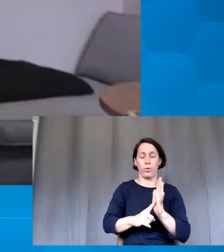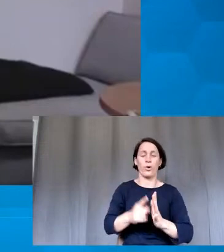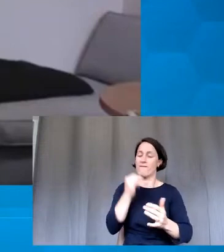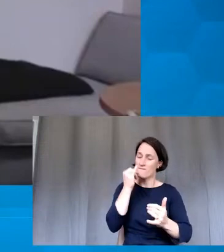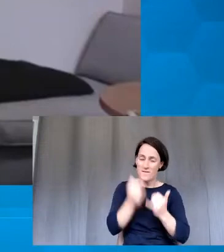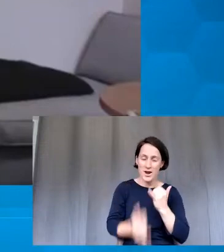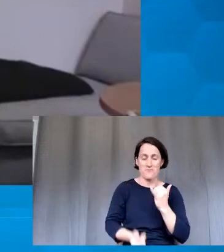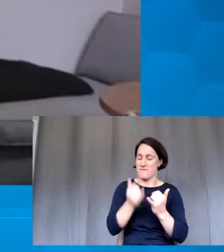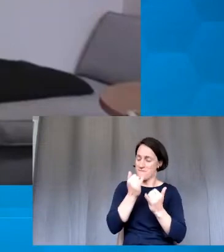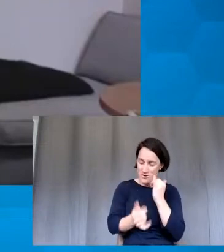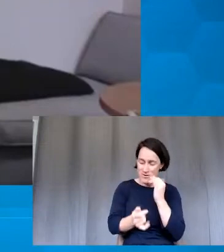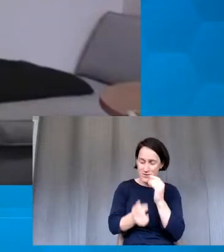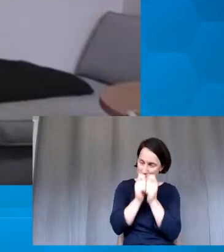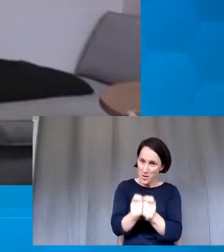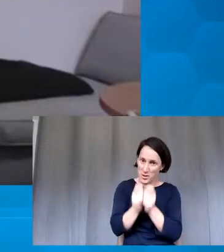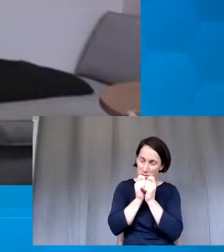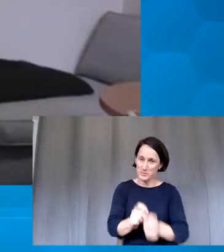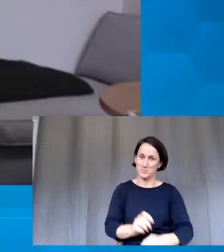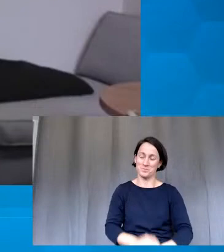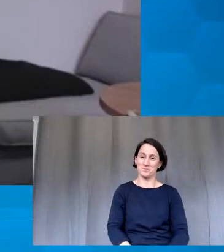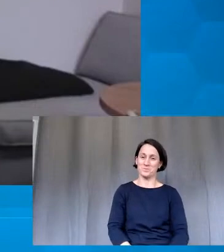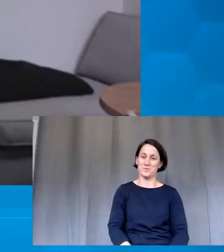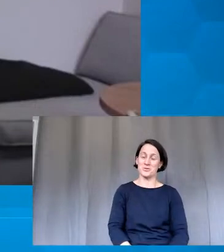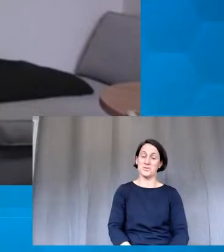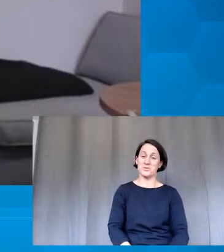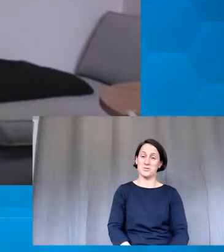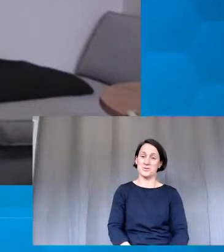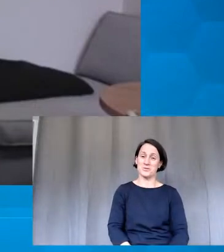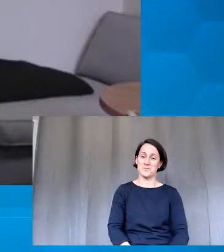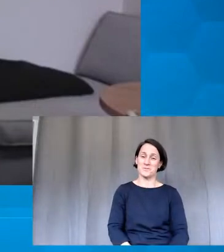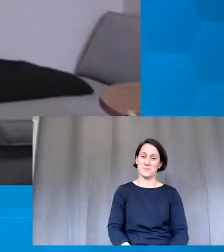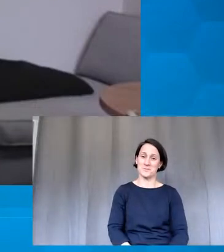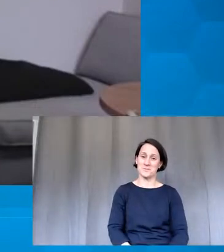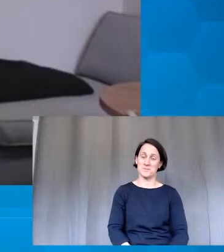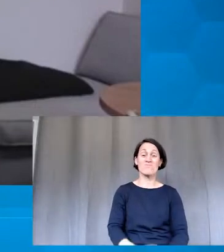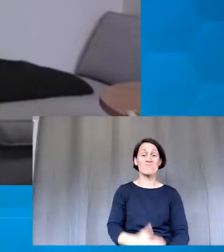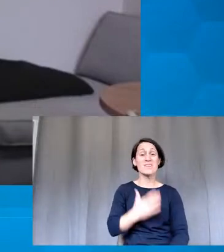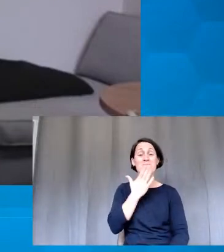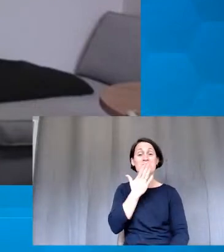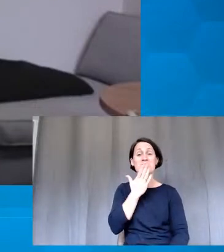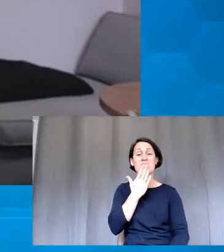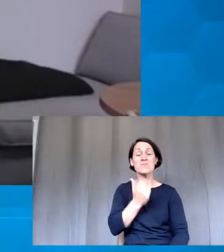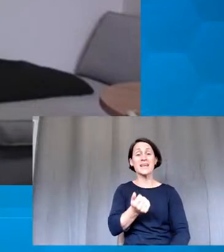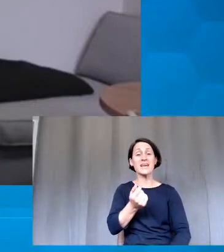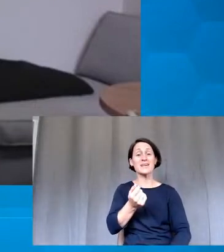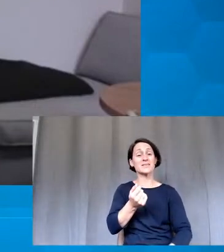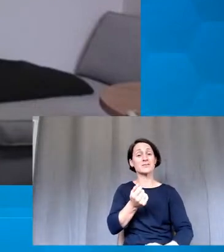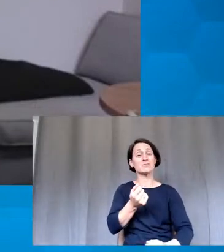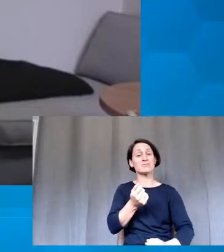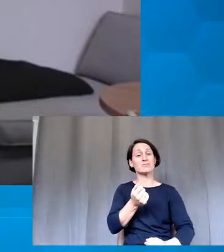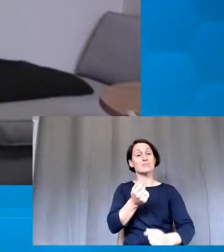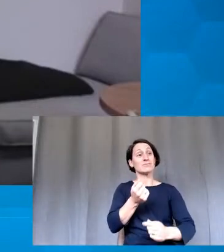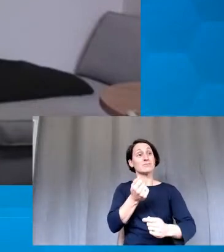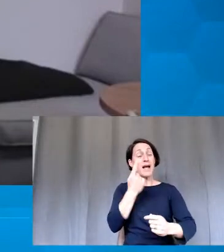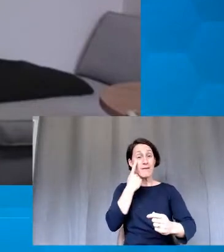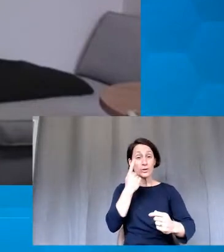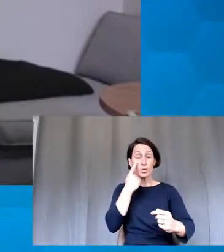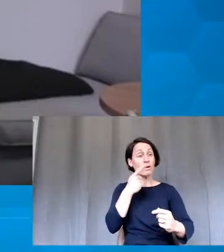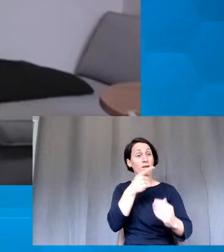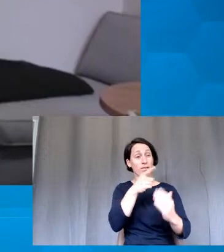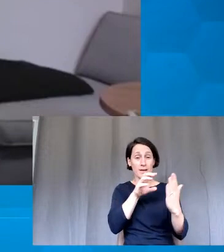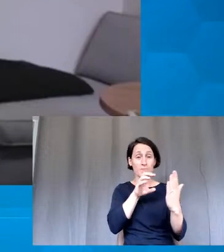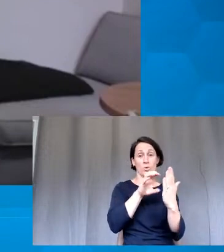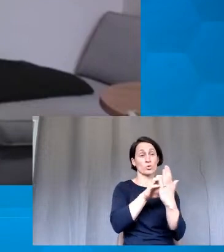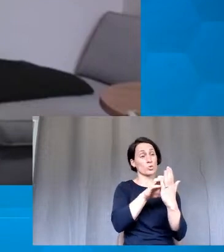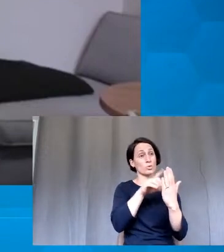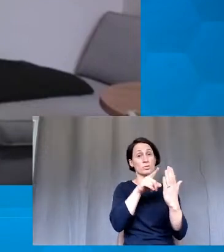So I really do recommend people go ahead and access that module and do a little research on it because it really does.